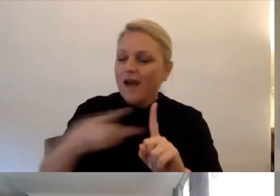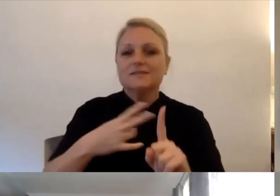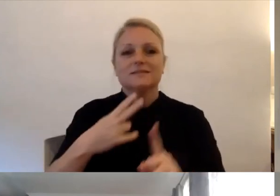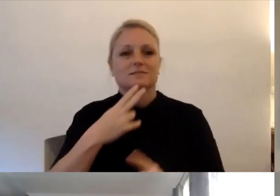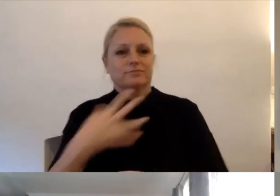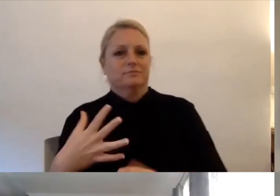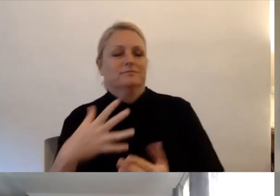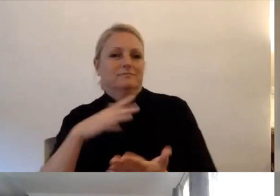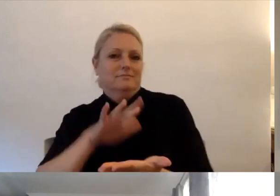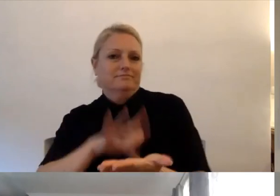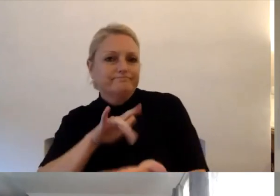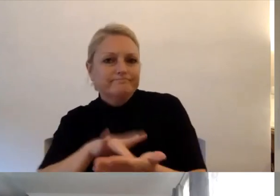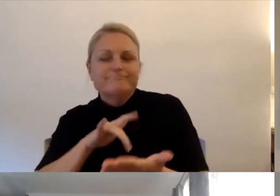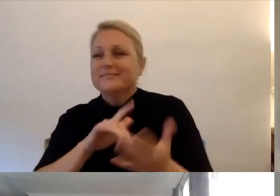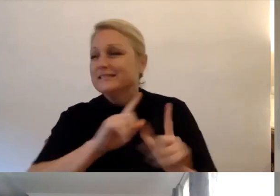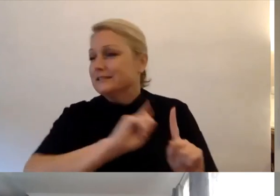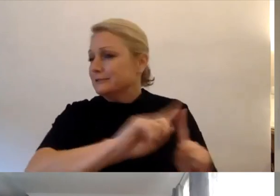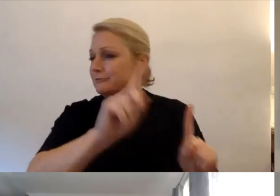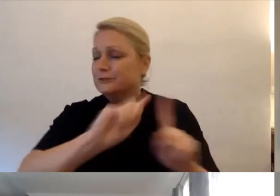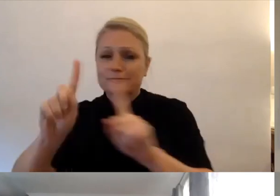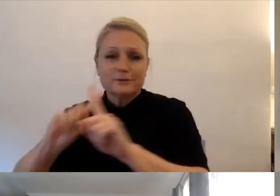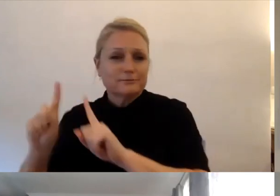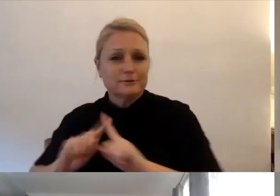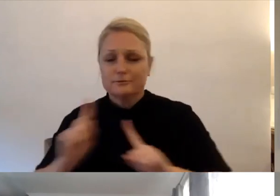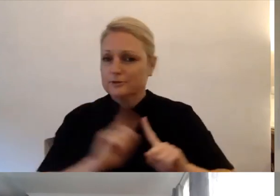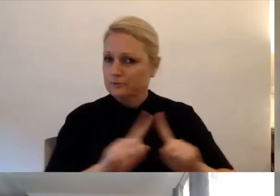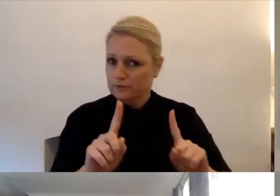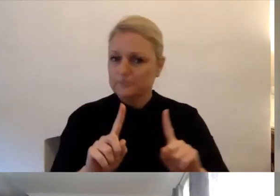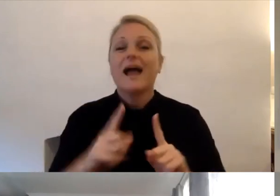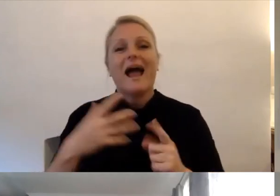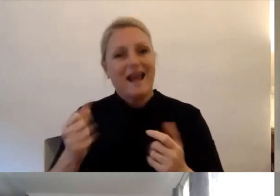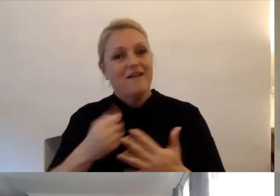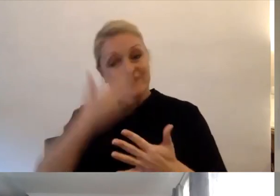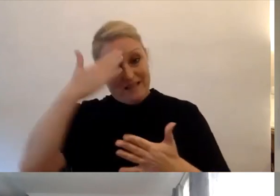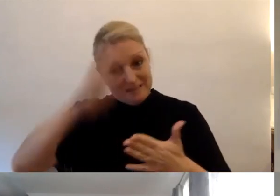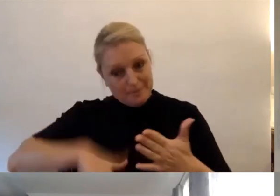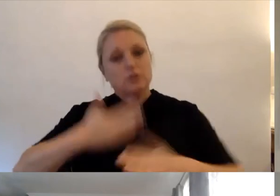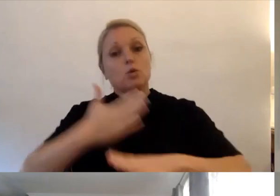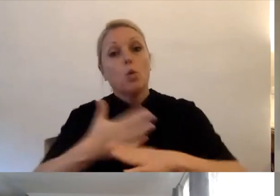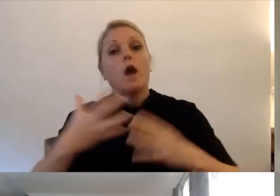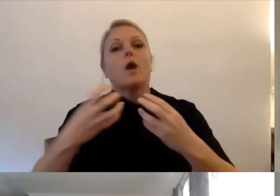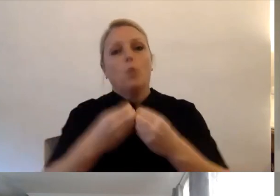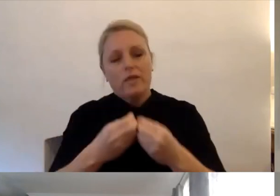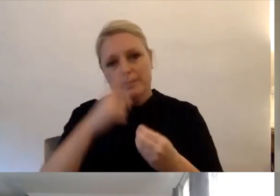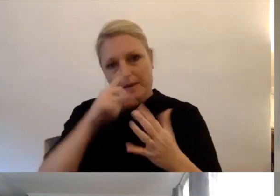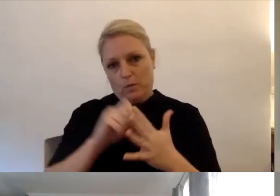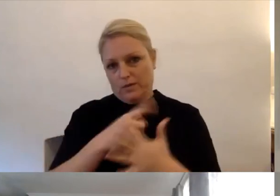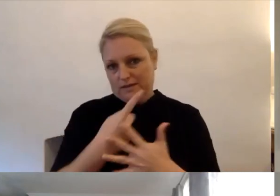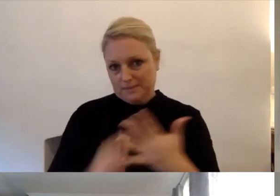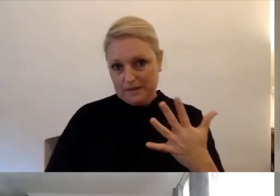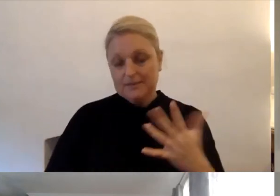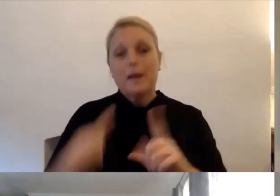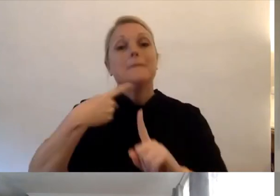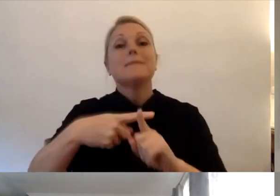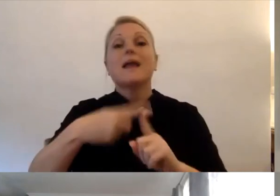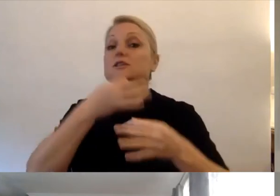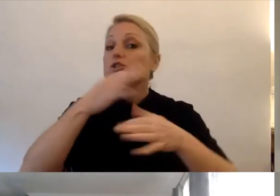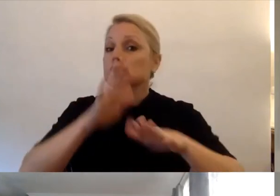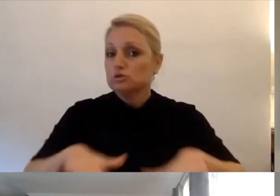experience working with people with disability. This also includes working with children with disability.